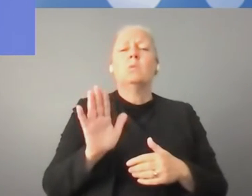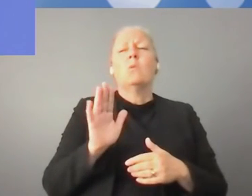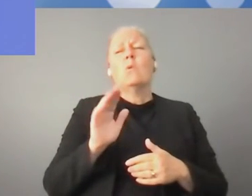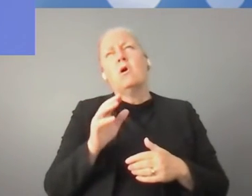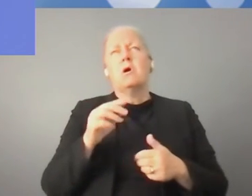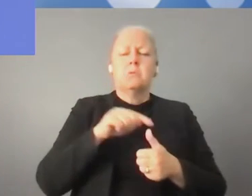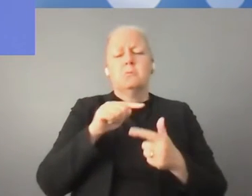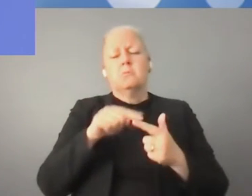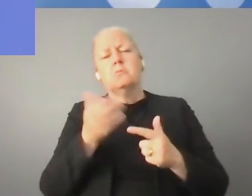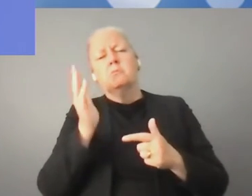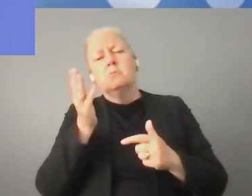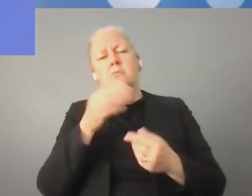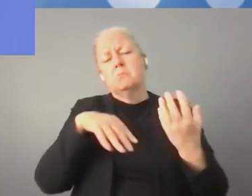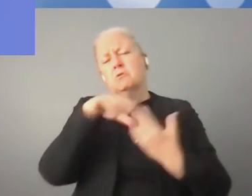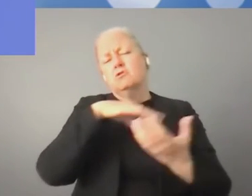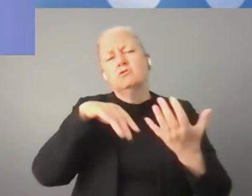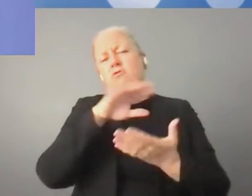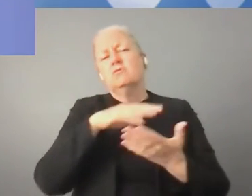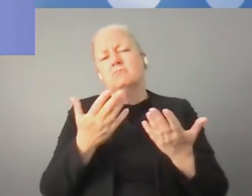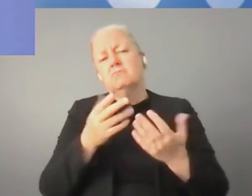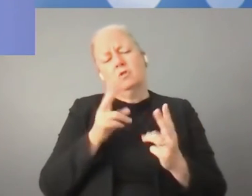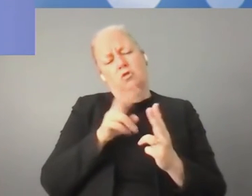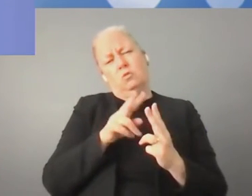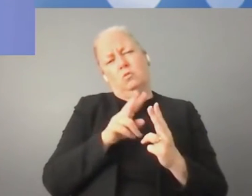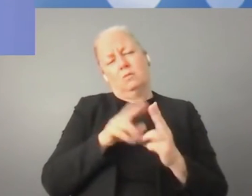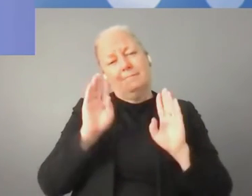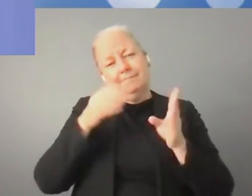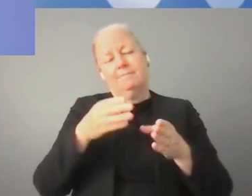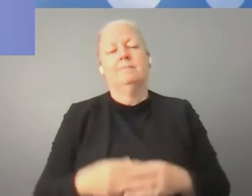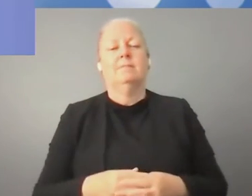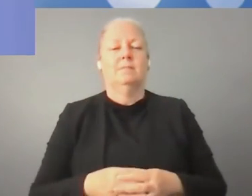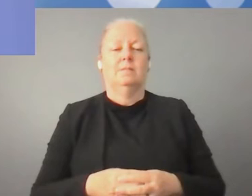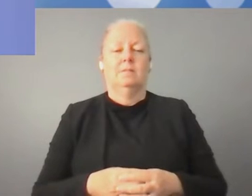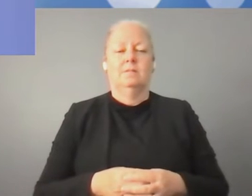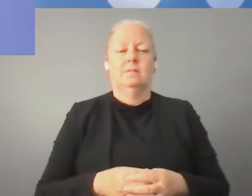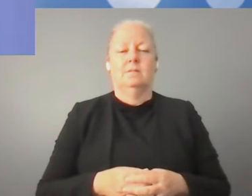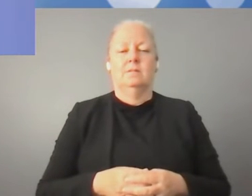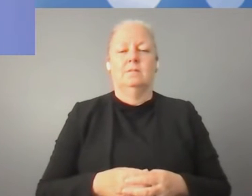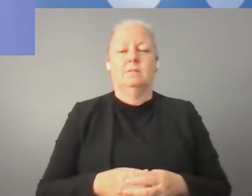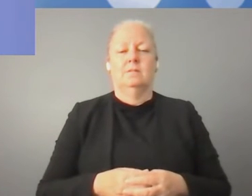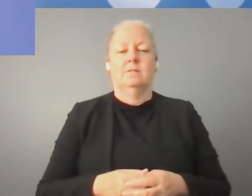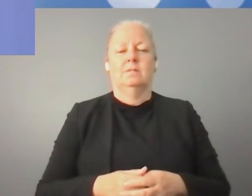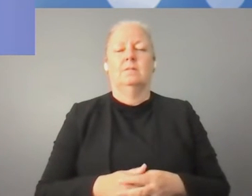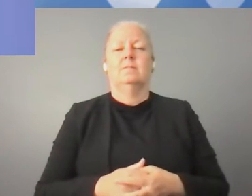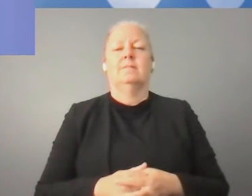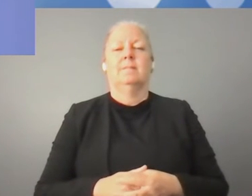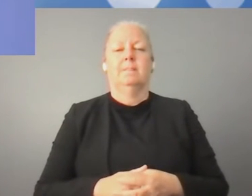in mind those two areas. I will answer, always in French, always with an excellent translation.